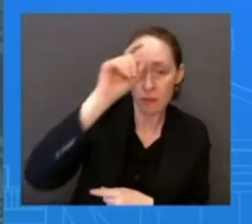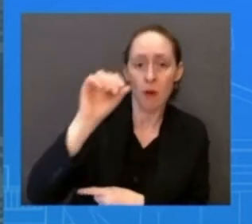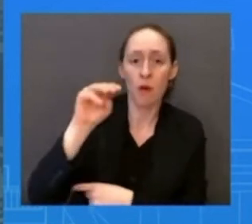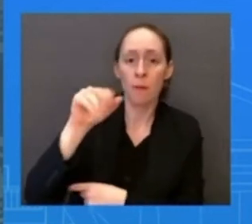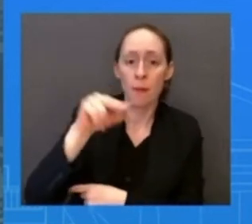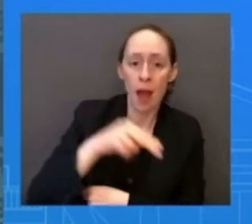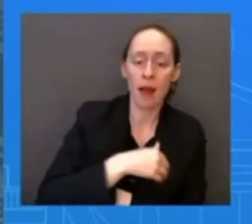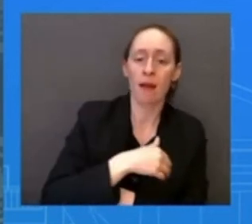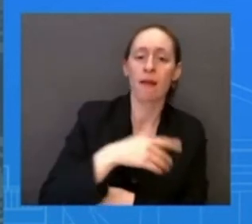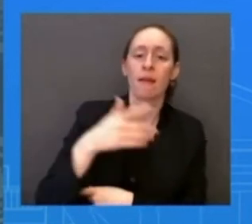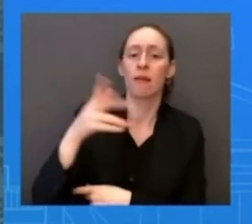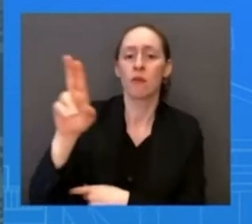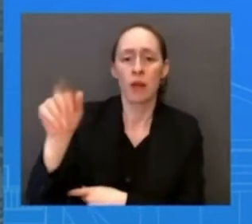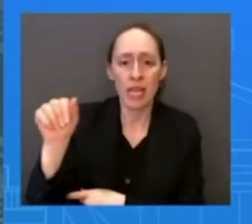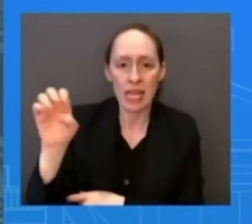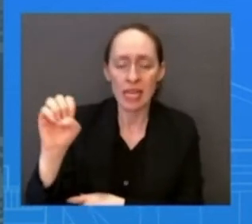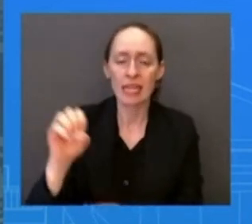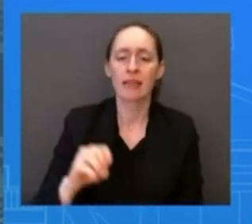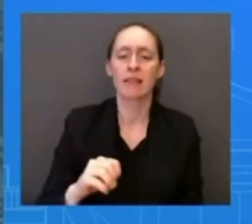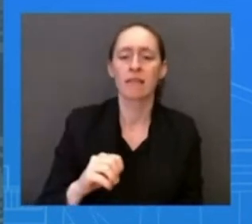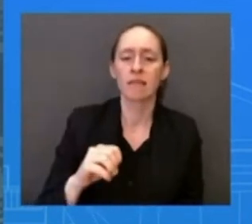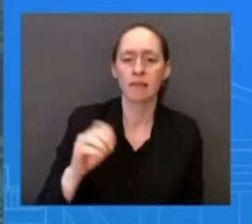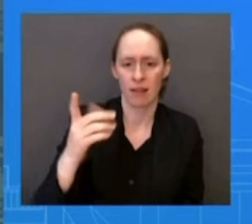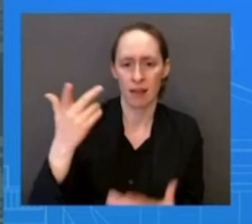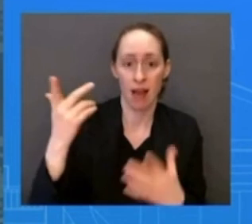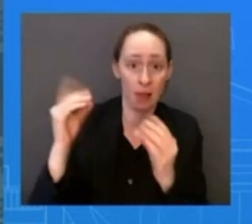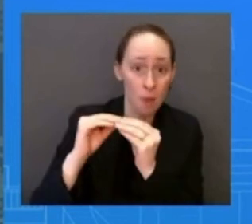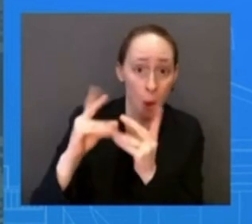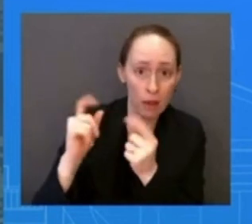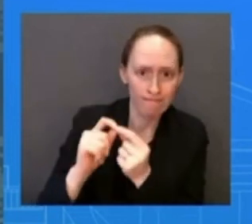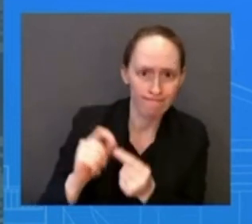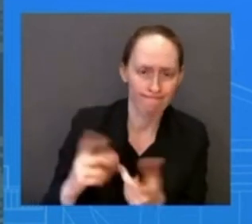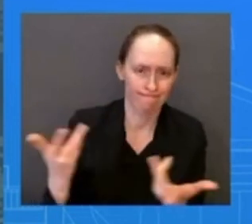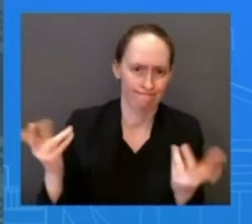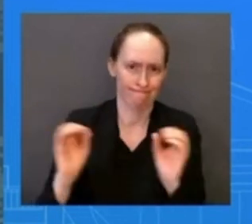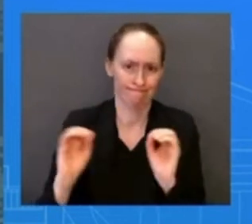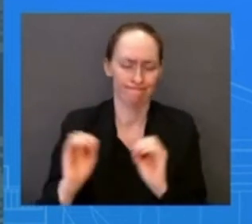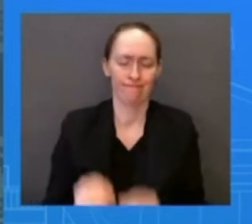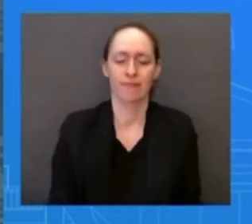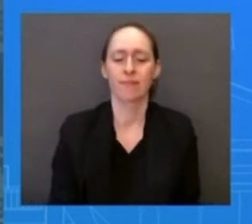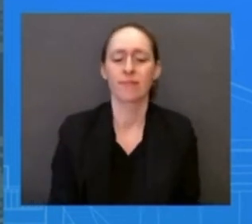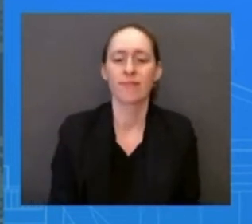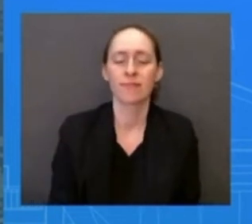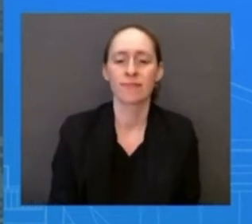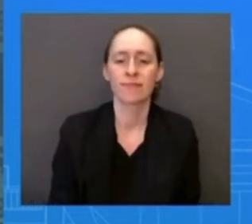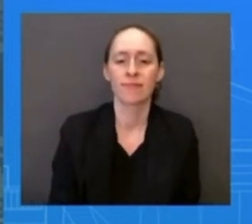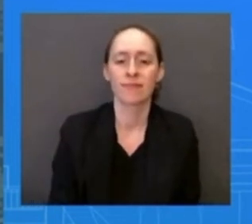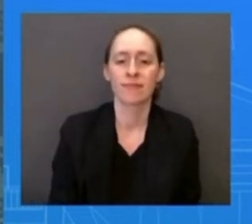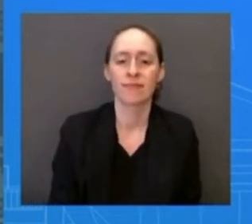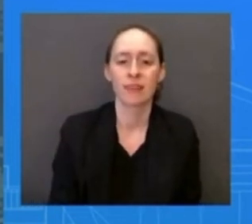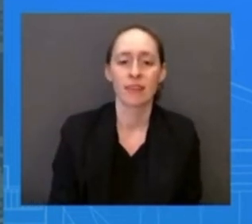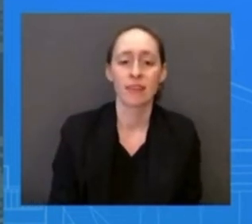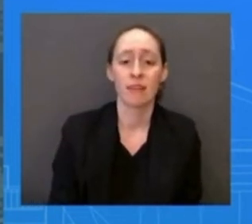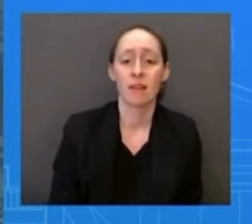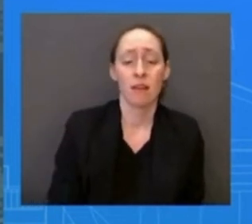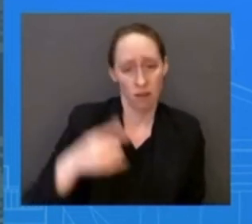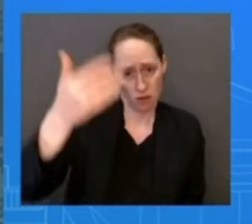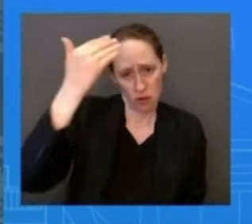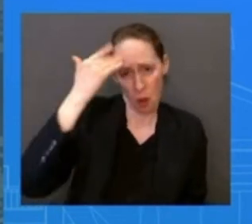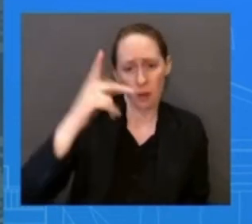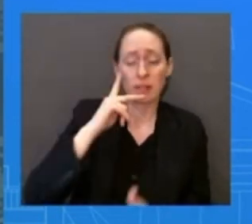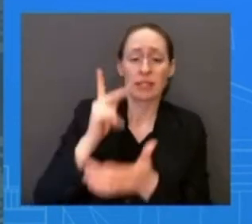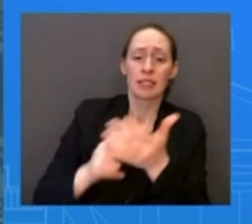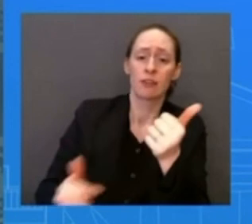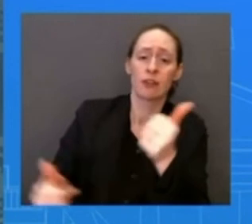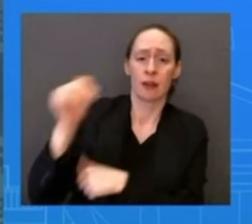preview on this engagement at this time, but this is something clearly that we take very seriously. know, Secretary Blinken was, uh, in the region recently. Uh,